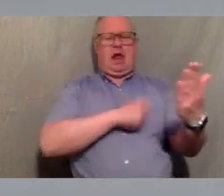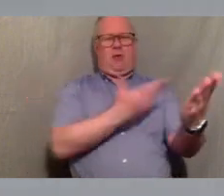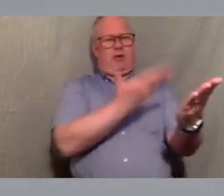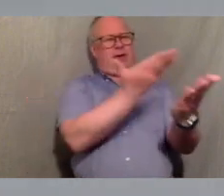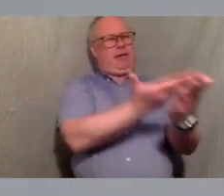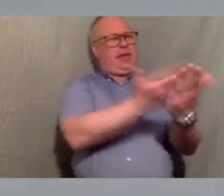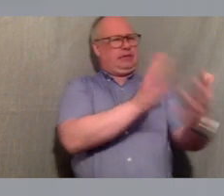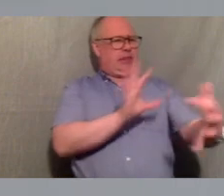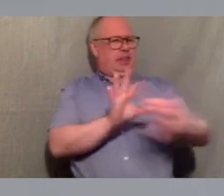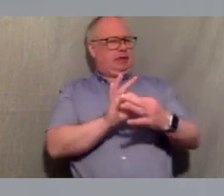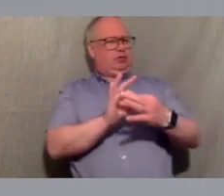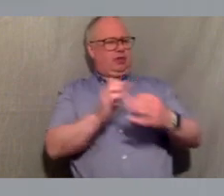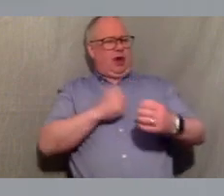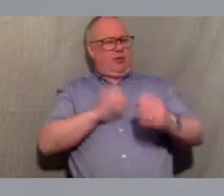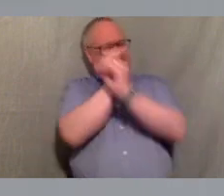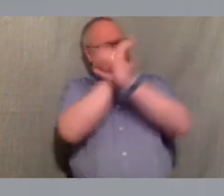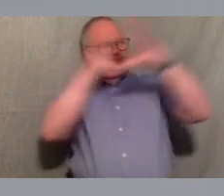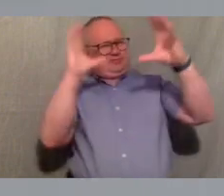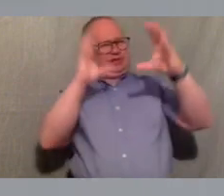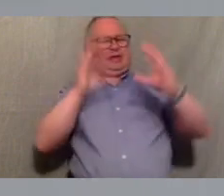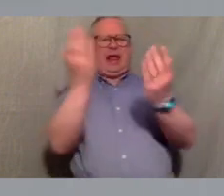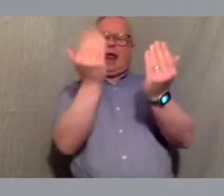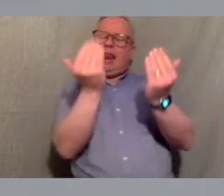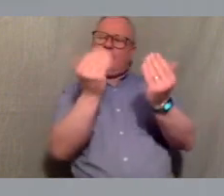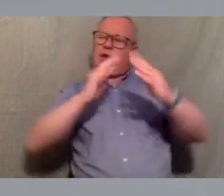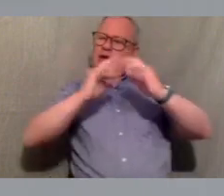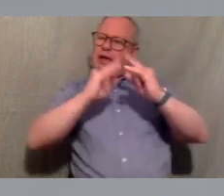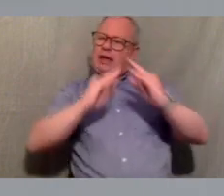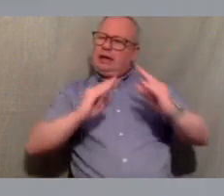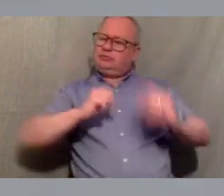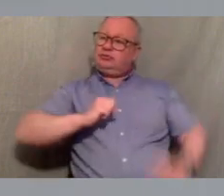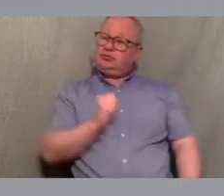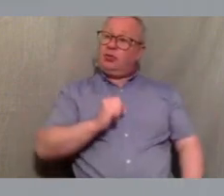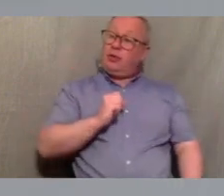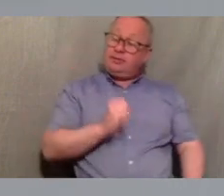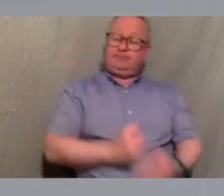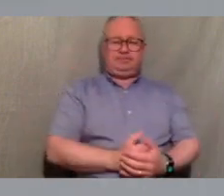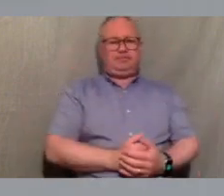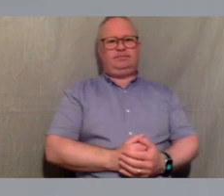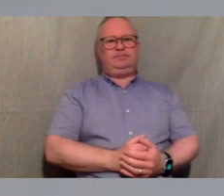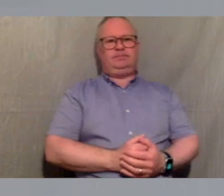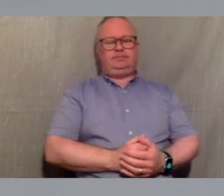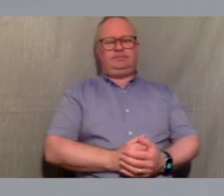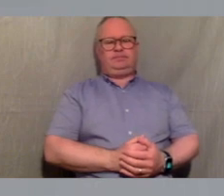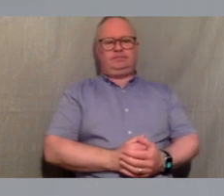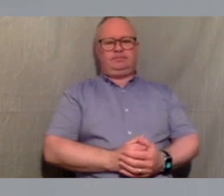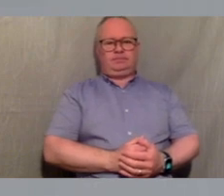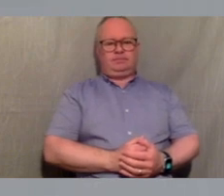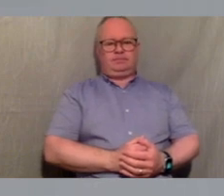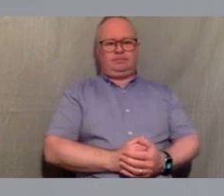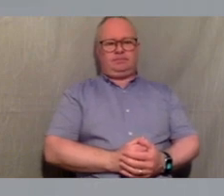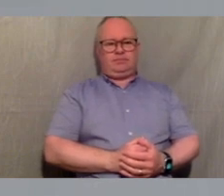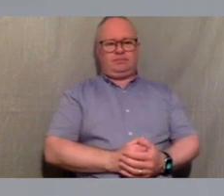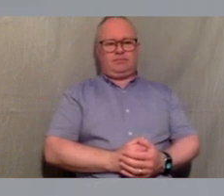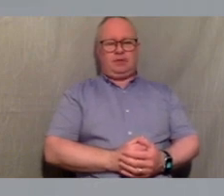so to start with a simple fact amidst all of the the coronavirus madness